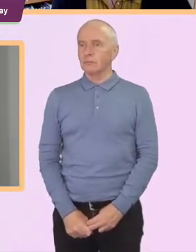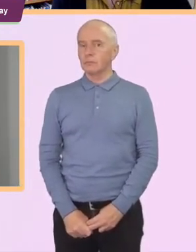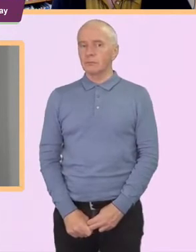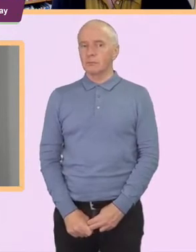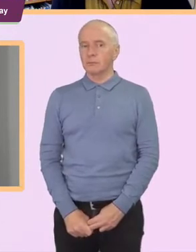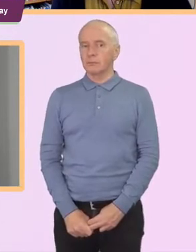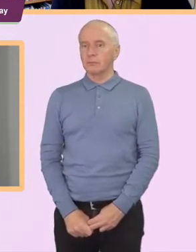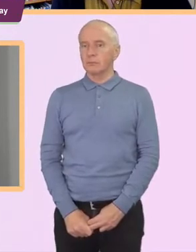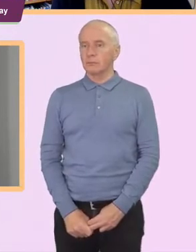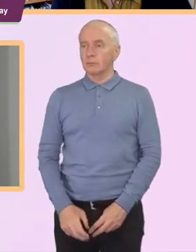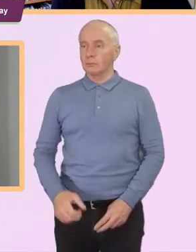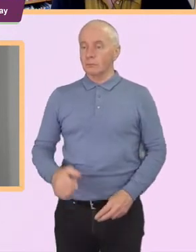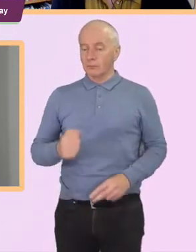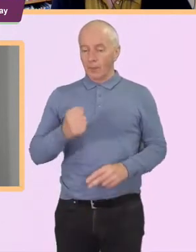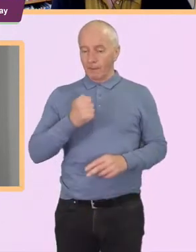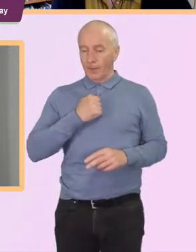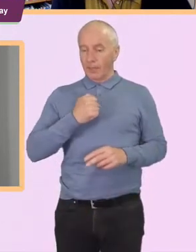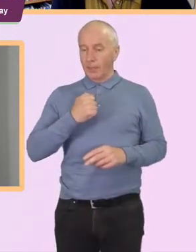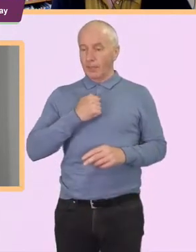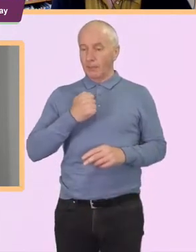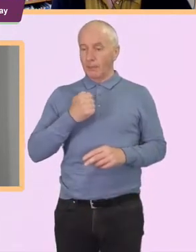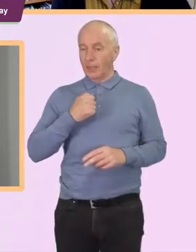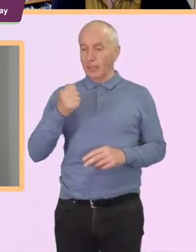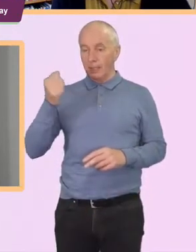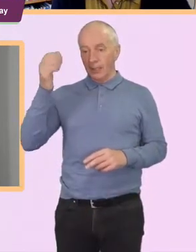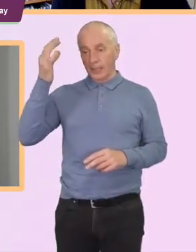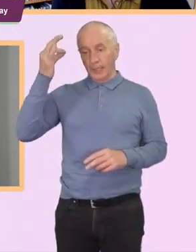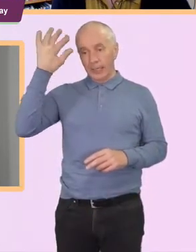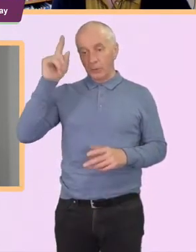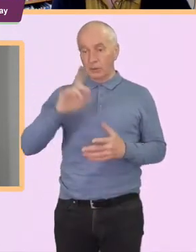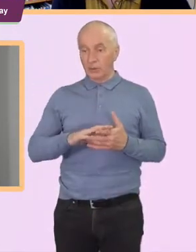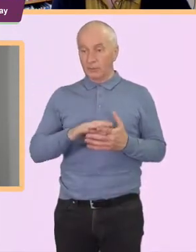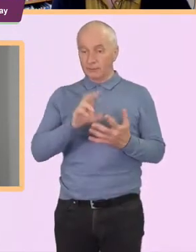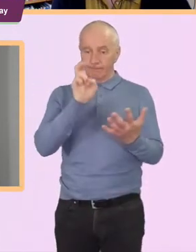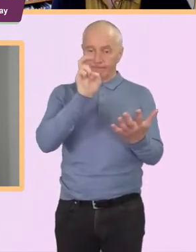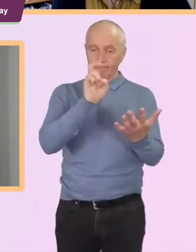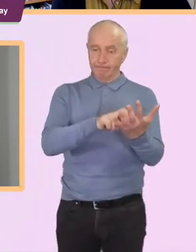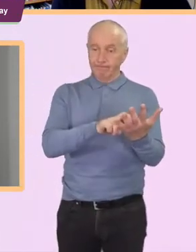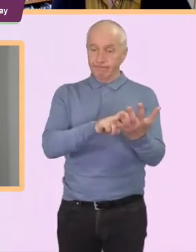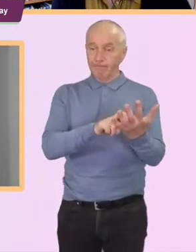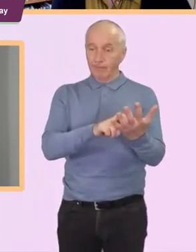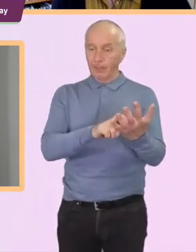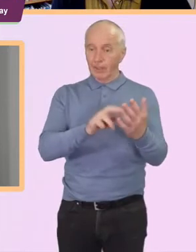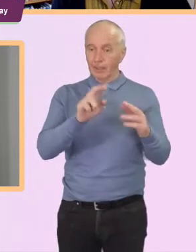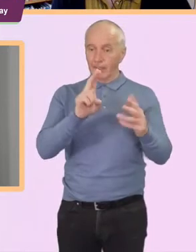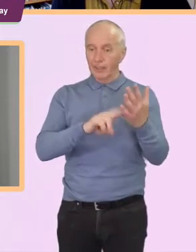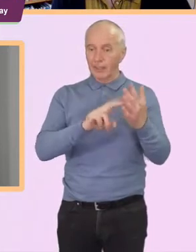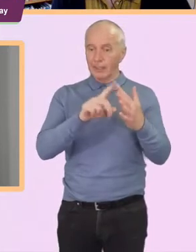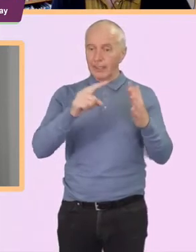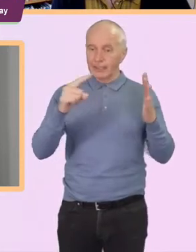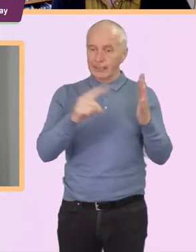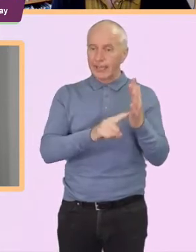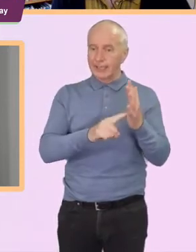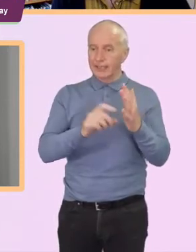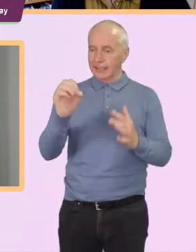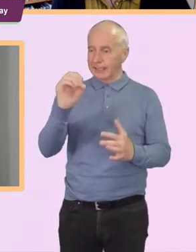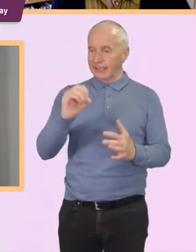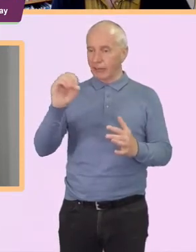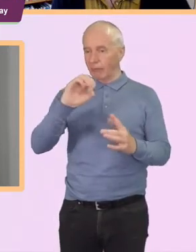My council set a net zero target as 2030.